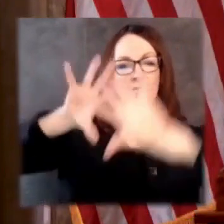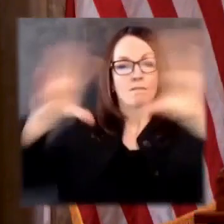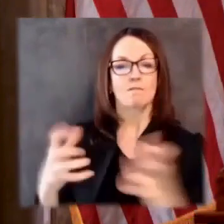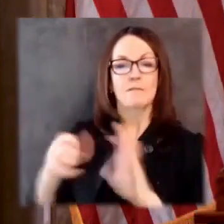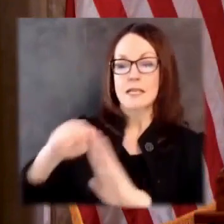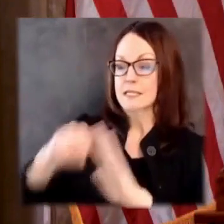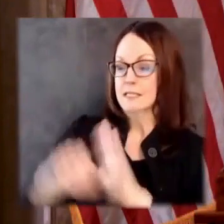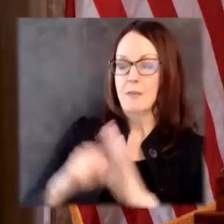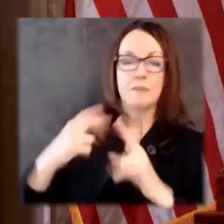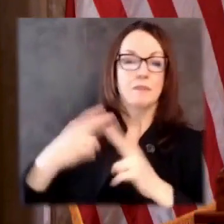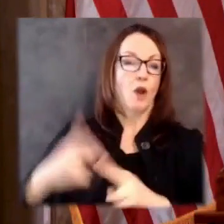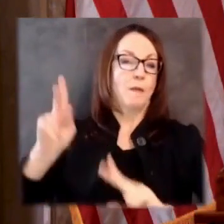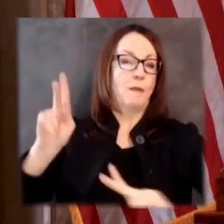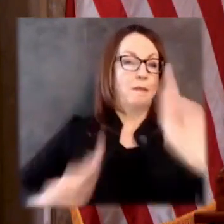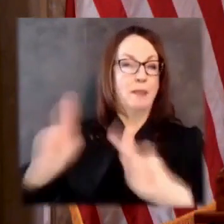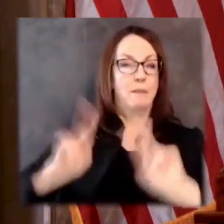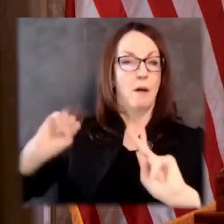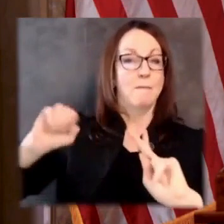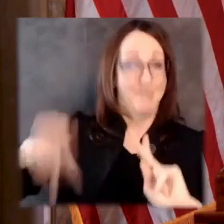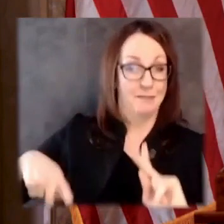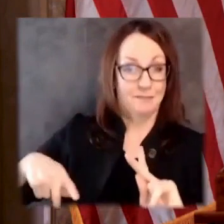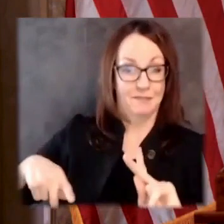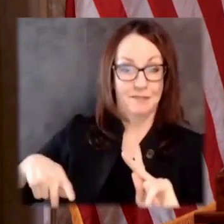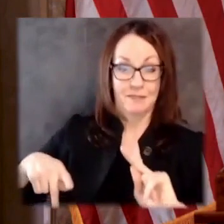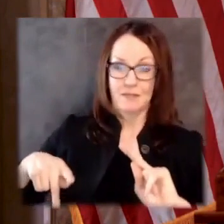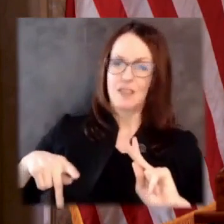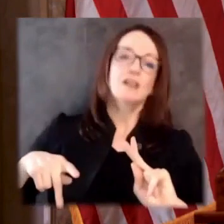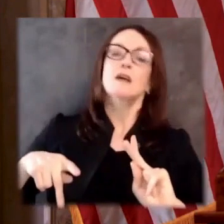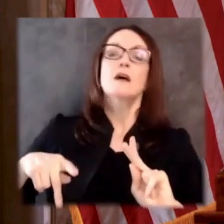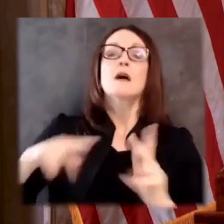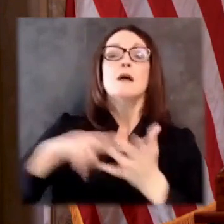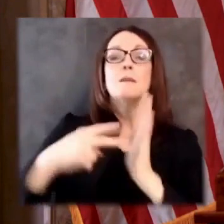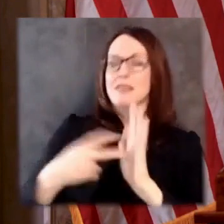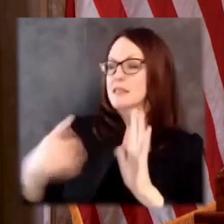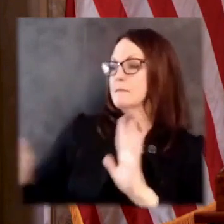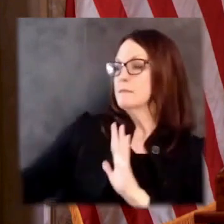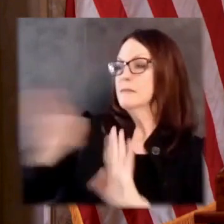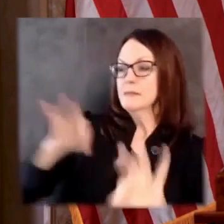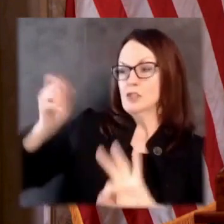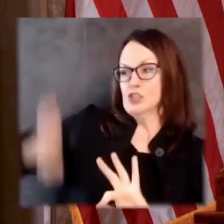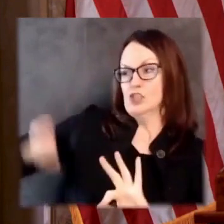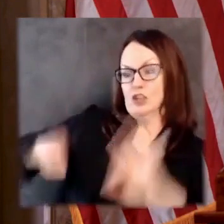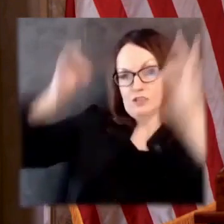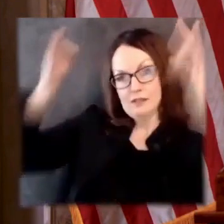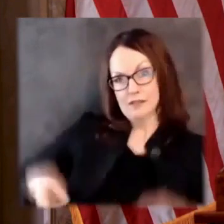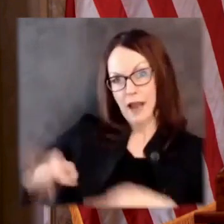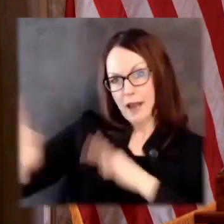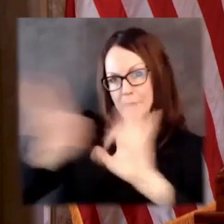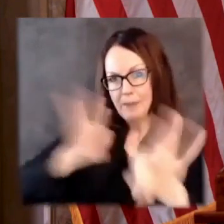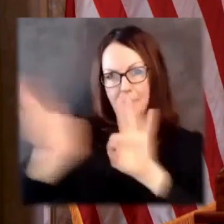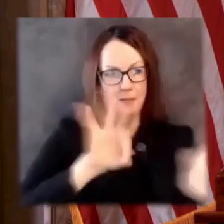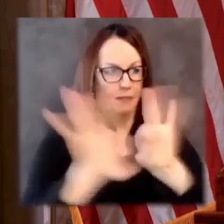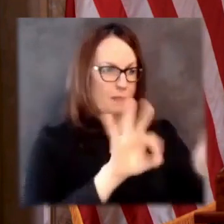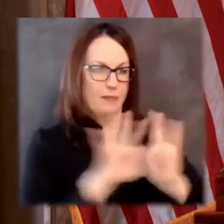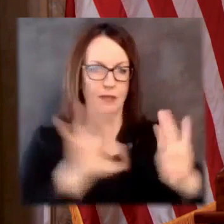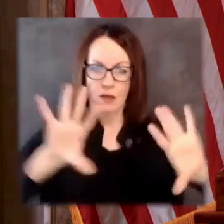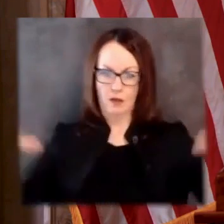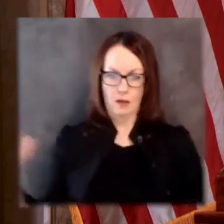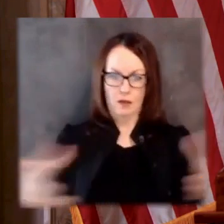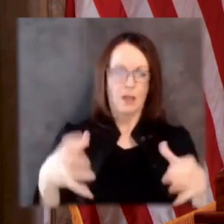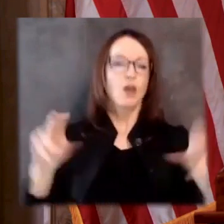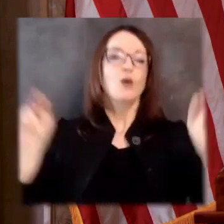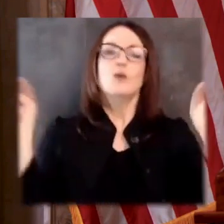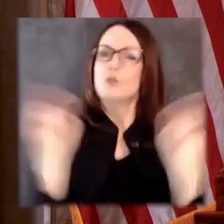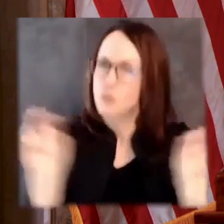state address, I announced I would be creating the People's Maps Commission, a nonpartisan redistricting committee of Wisconsinites